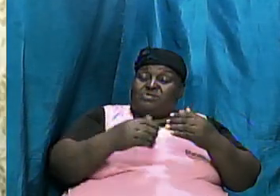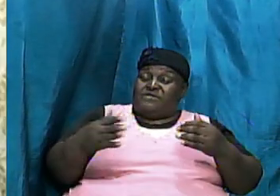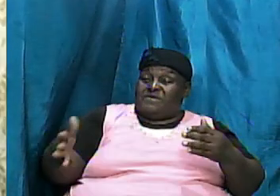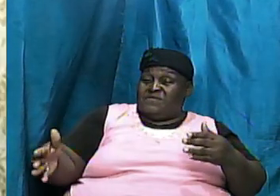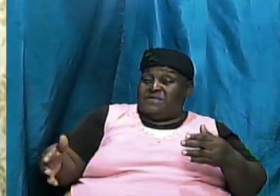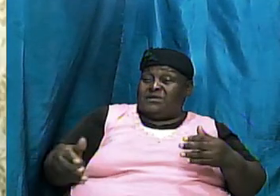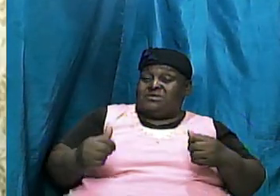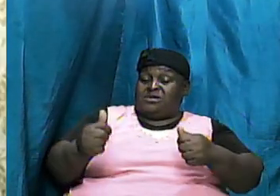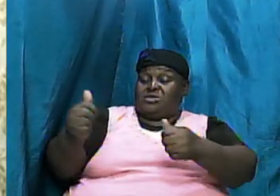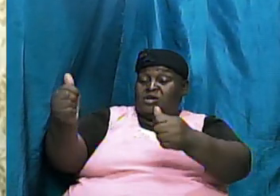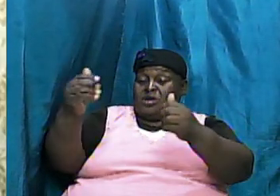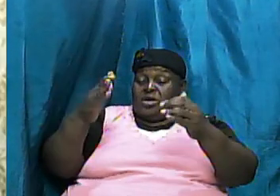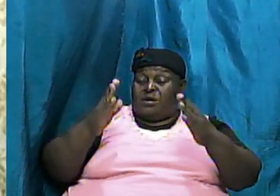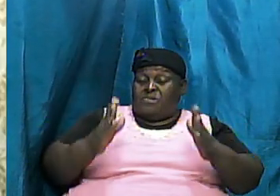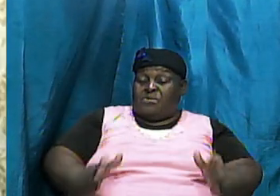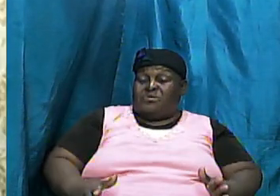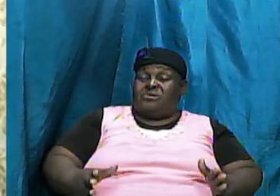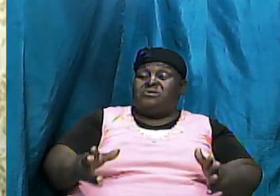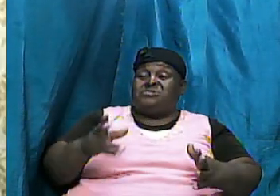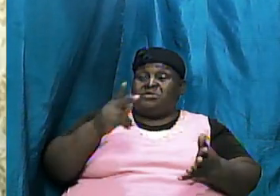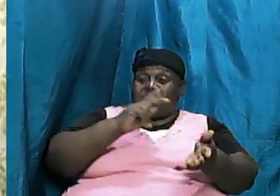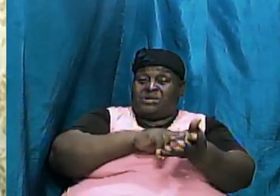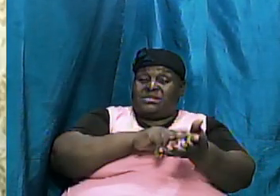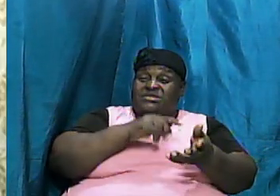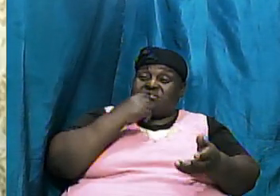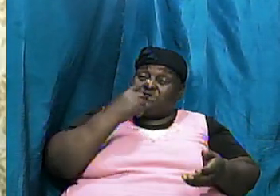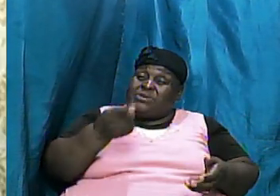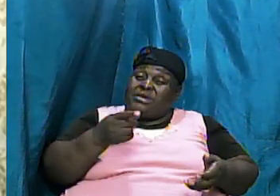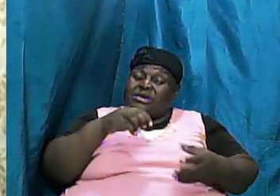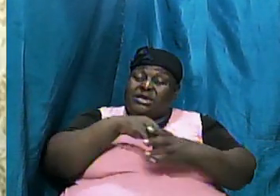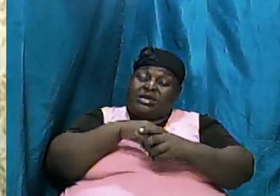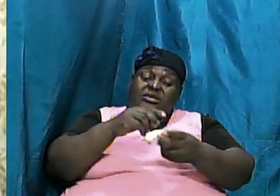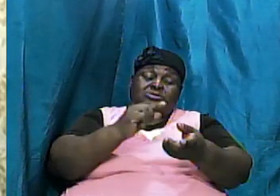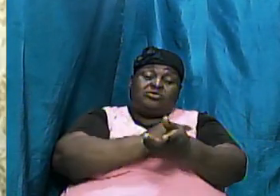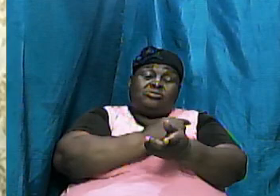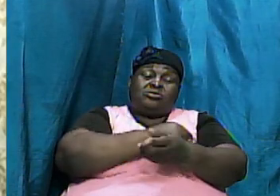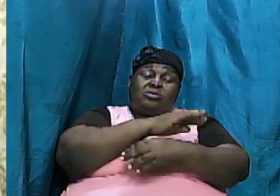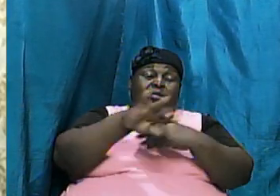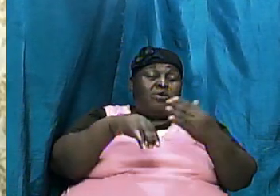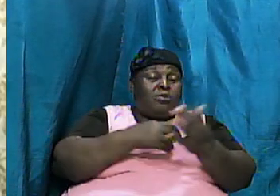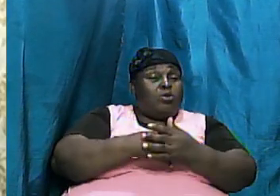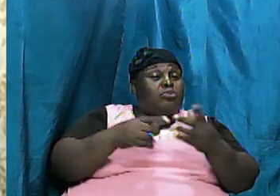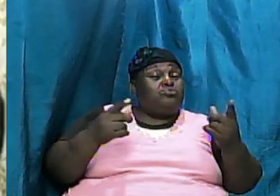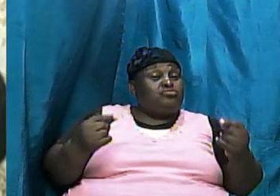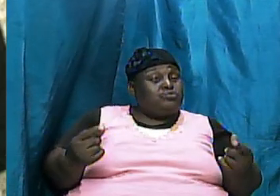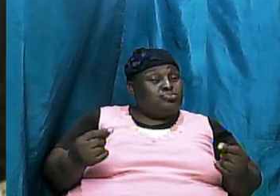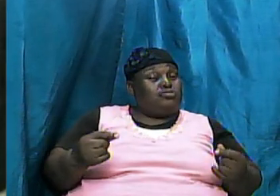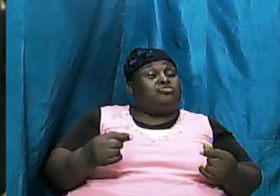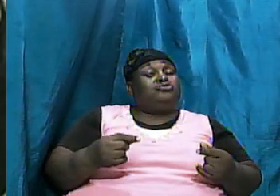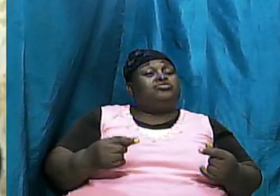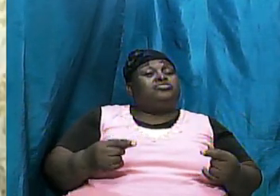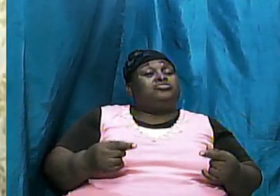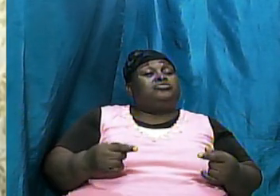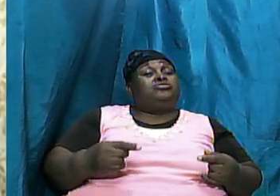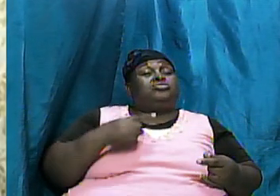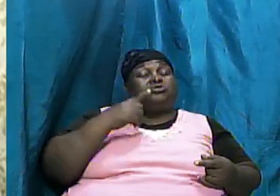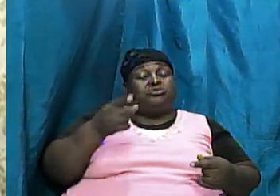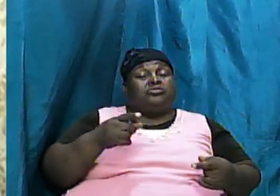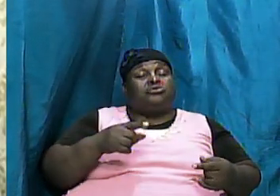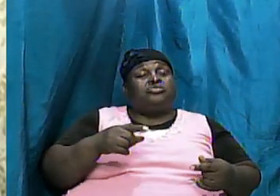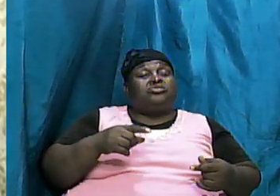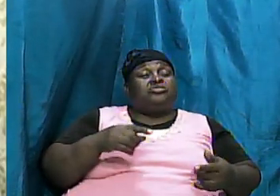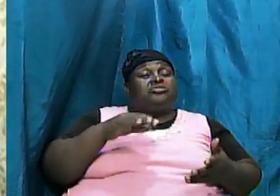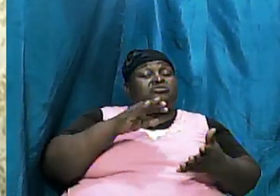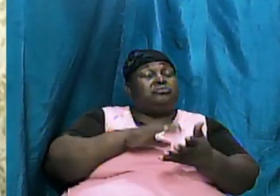the apostle Peter spoke about were right there in Genesis all we need to do is to extrapolate backwards a bit